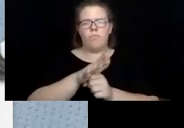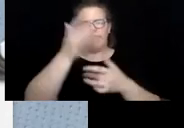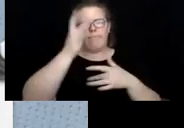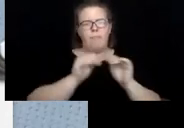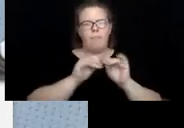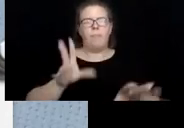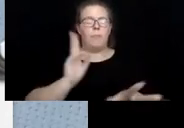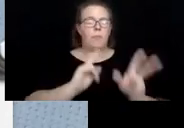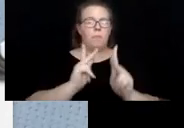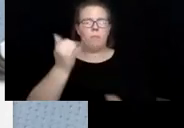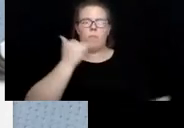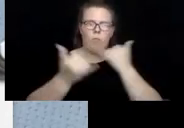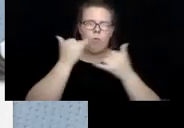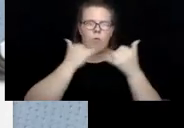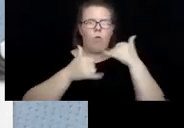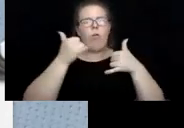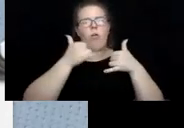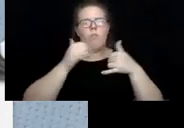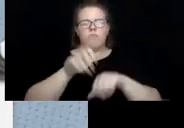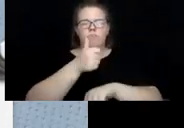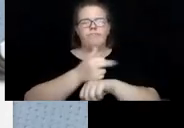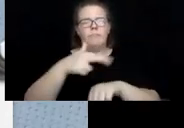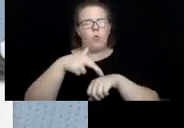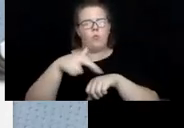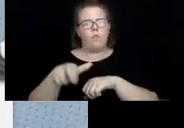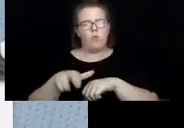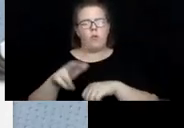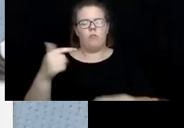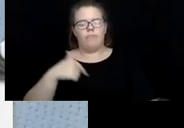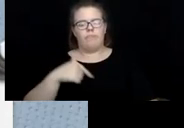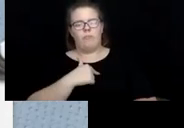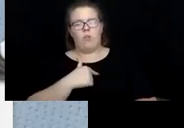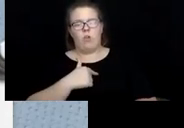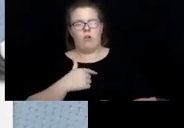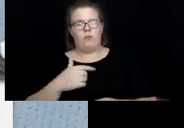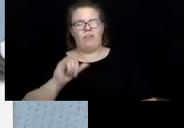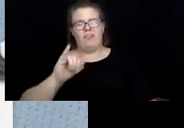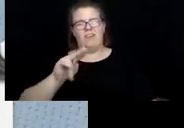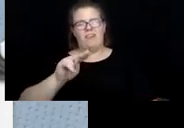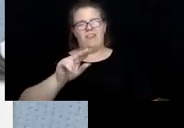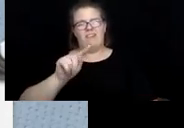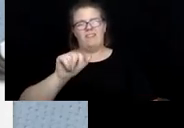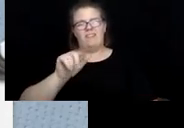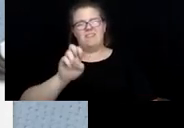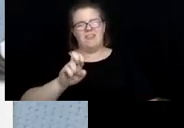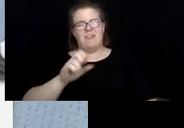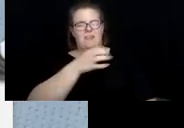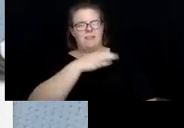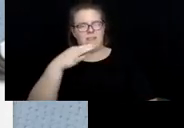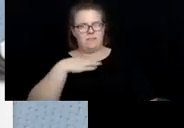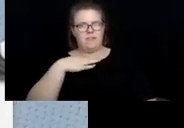make a referral, our intake staff is asking more questions regarding the